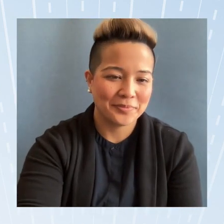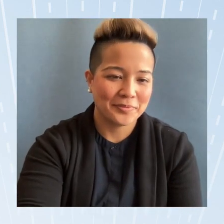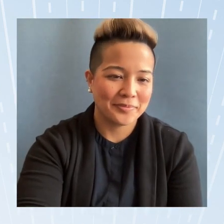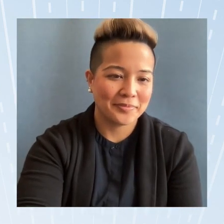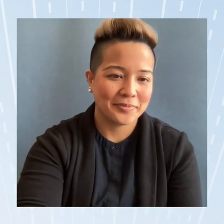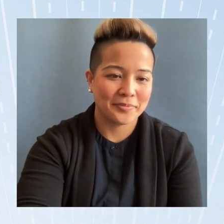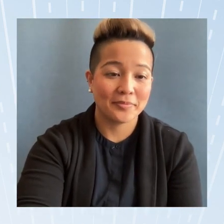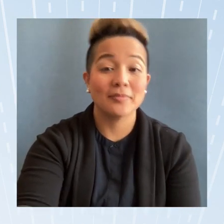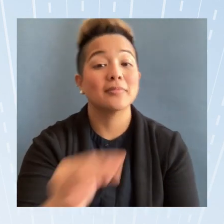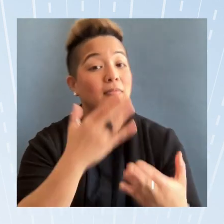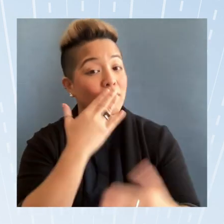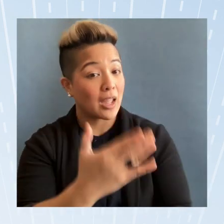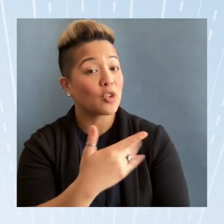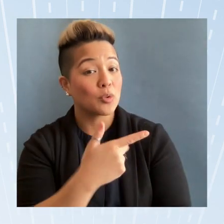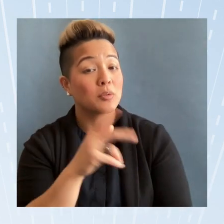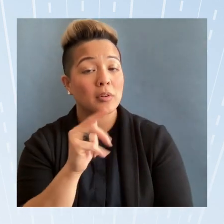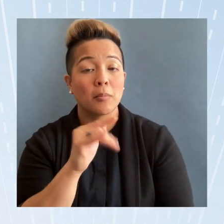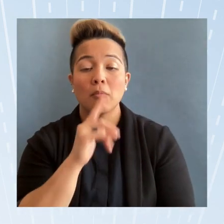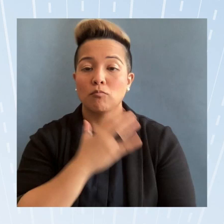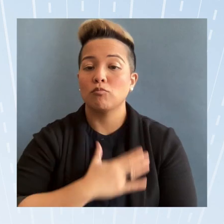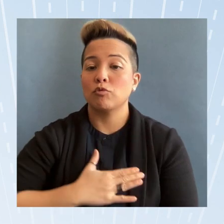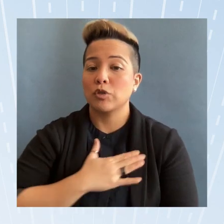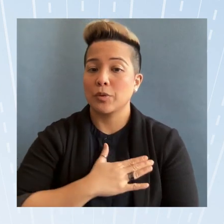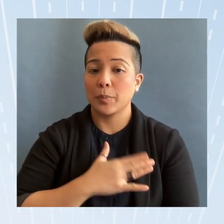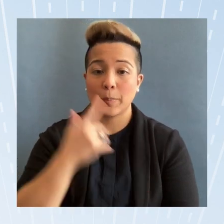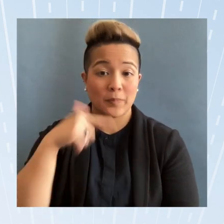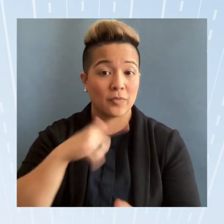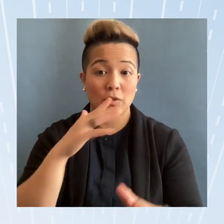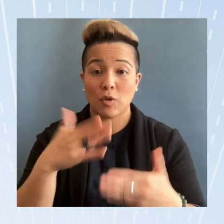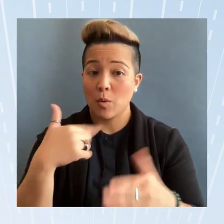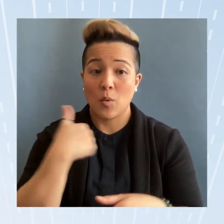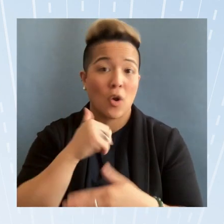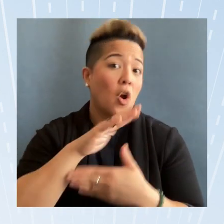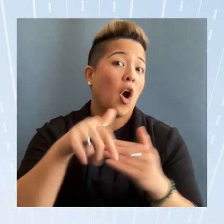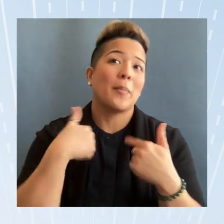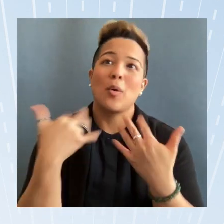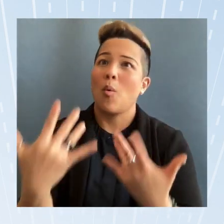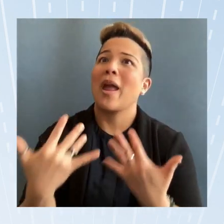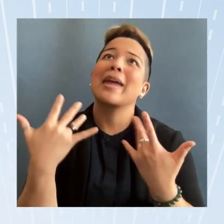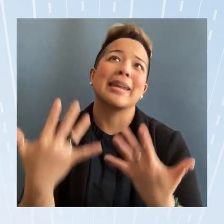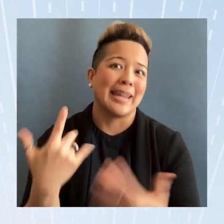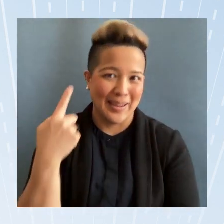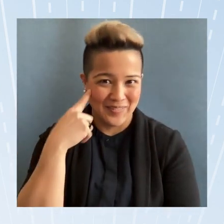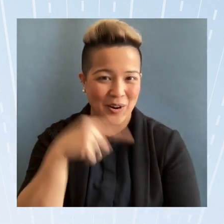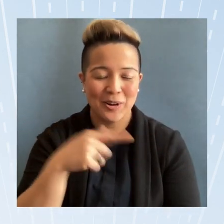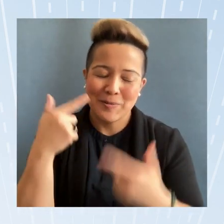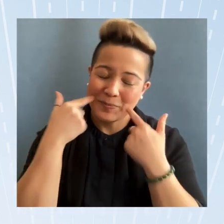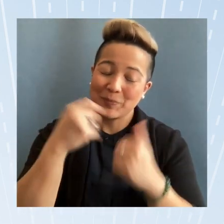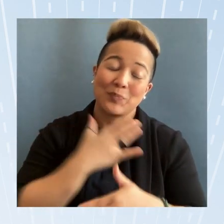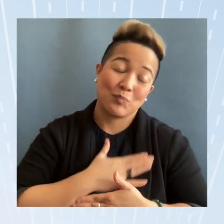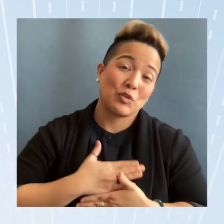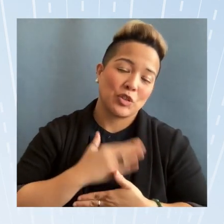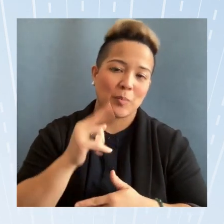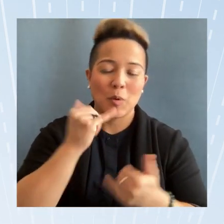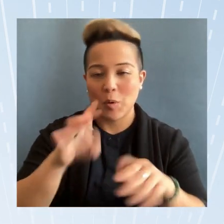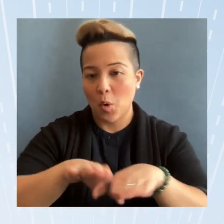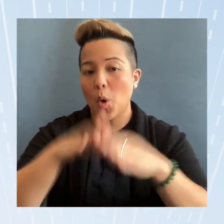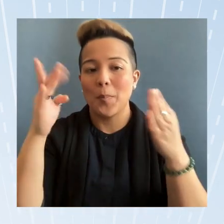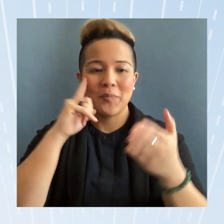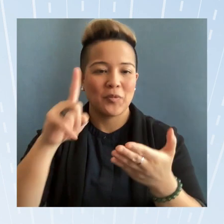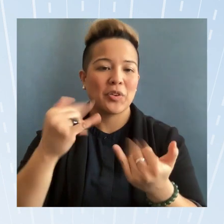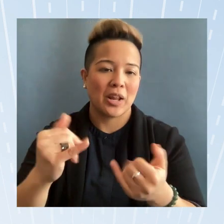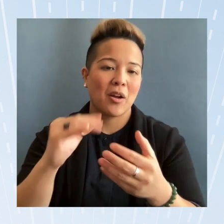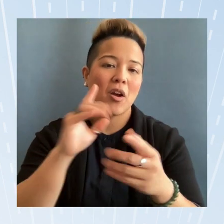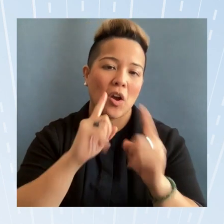thank you Kamal I think I think this is a recommendation we've all been waiting for so appreciate it but I'm going to open it up for common